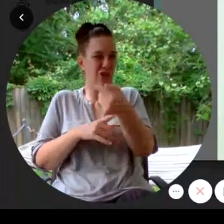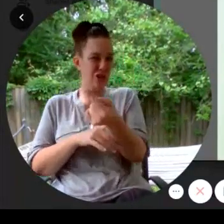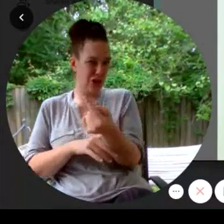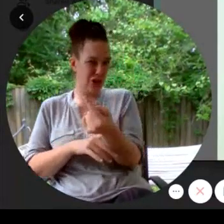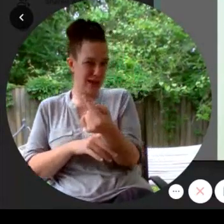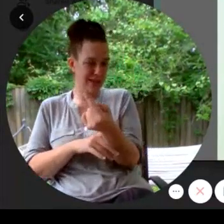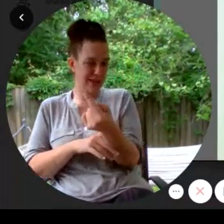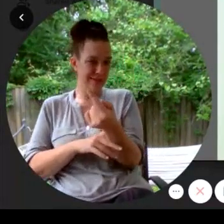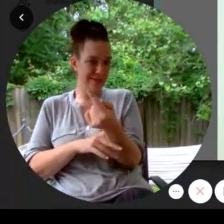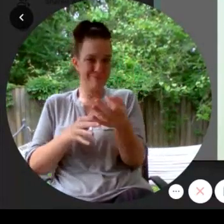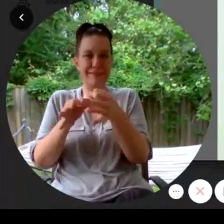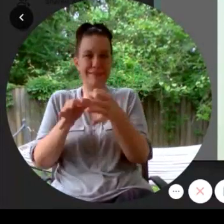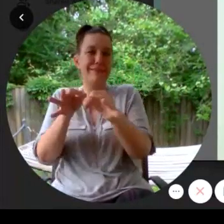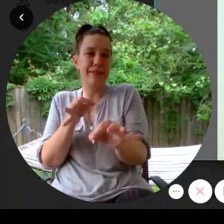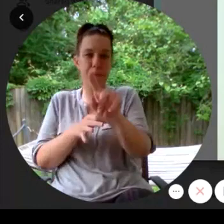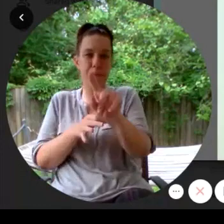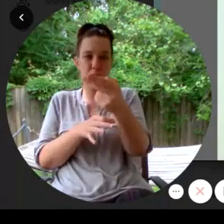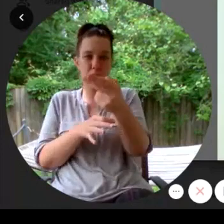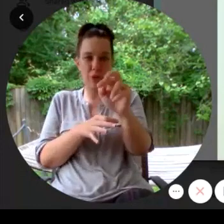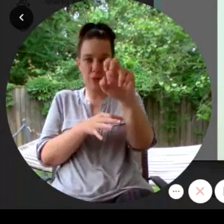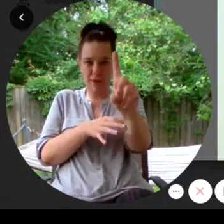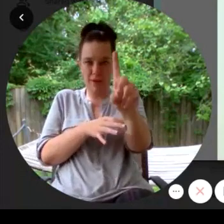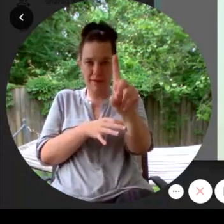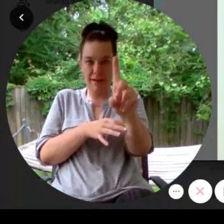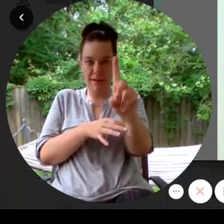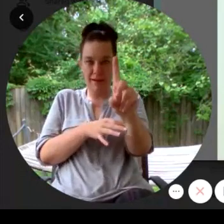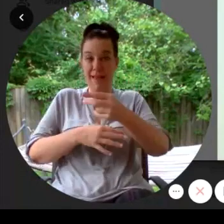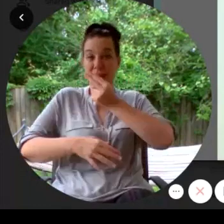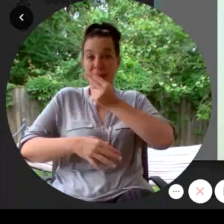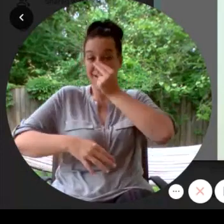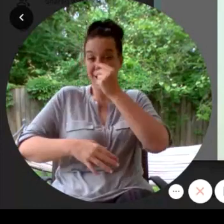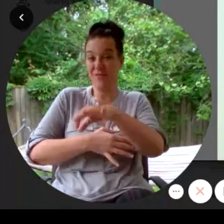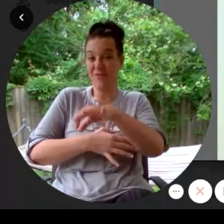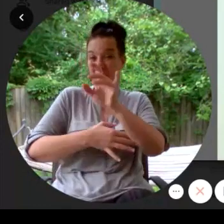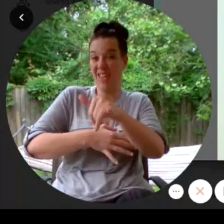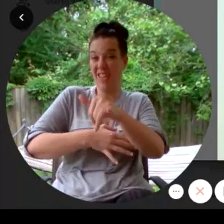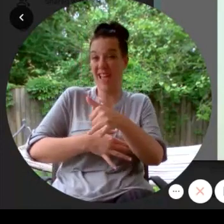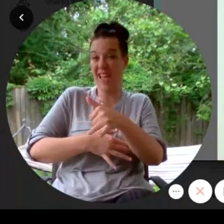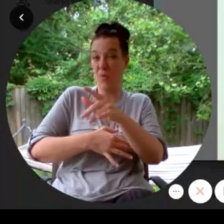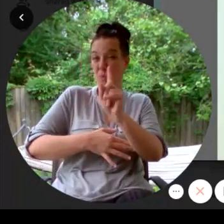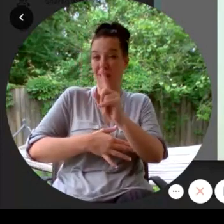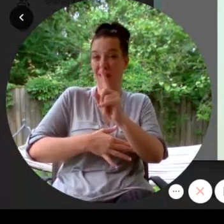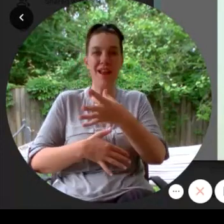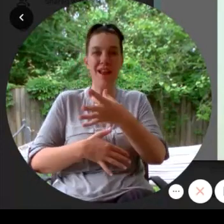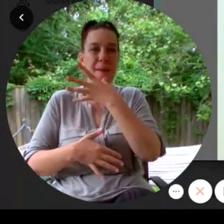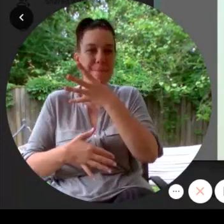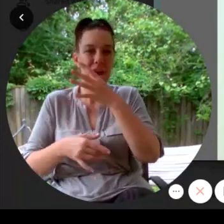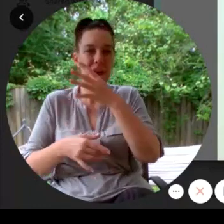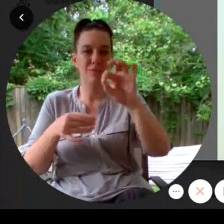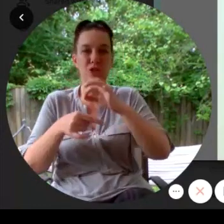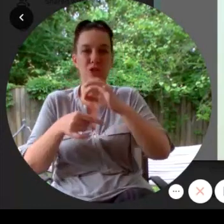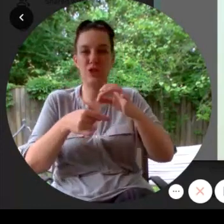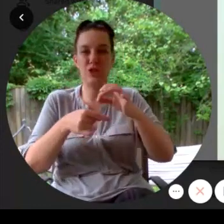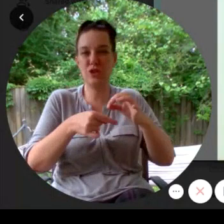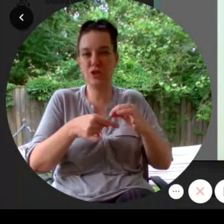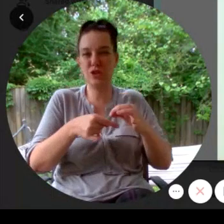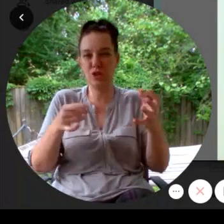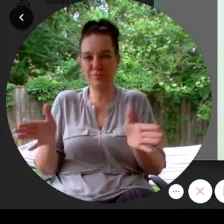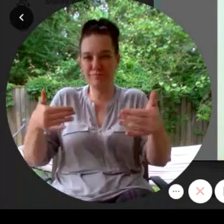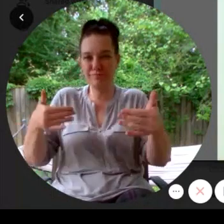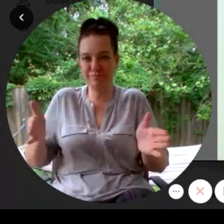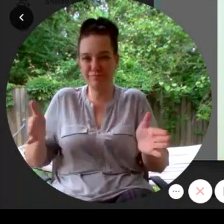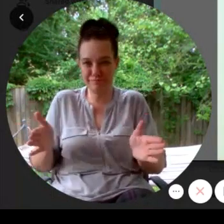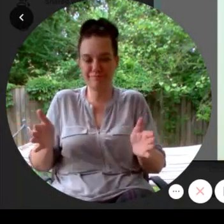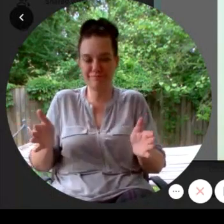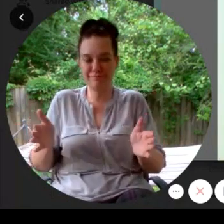this spool in his mom's sewing kit and he couldn't wait to tell Miles what it